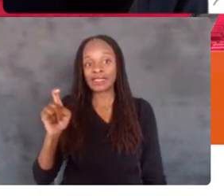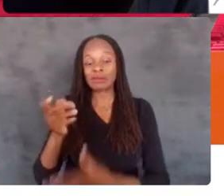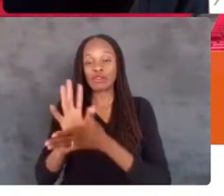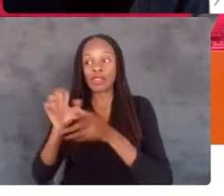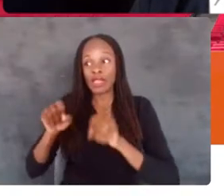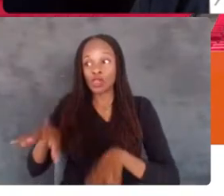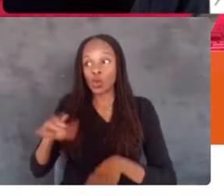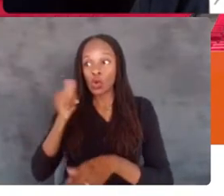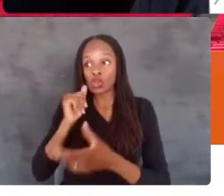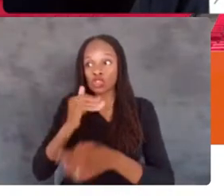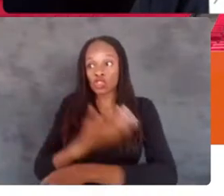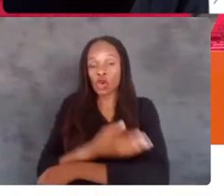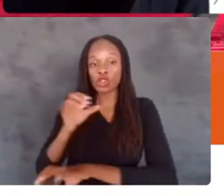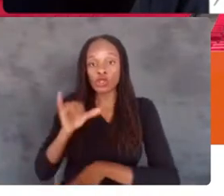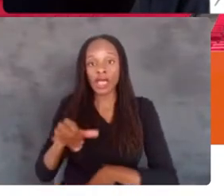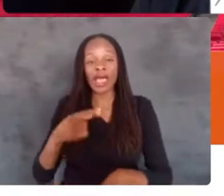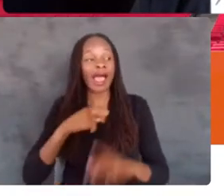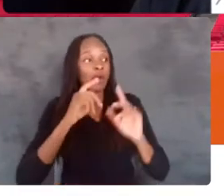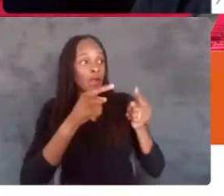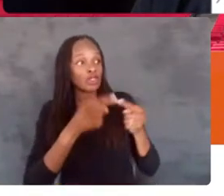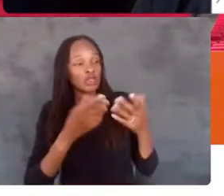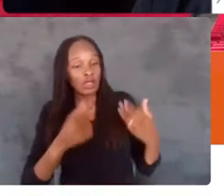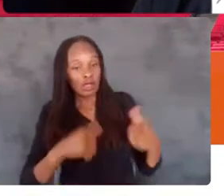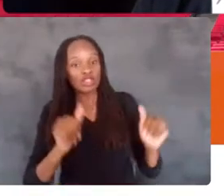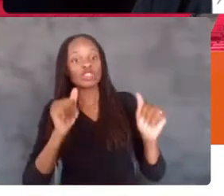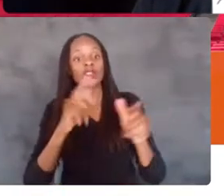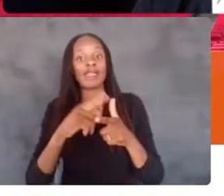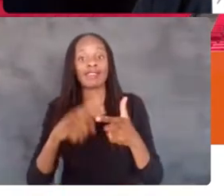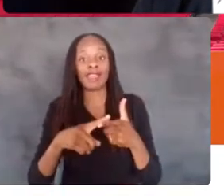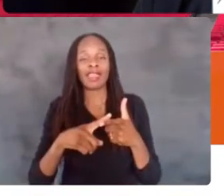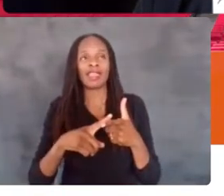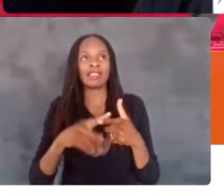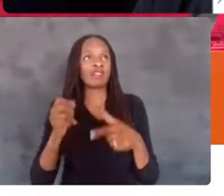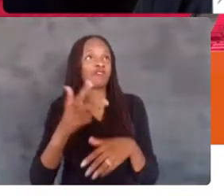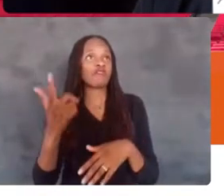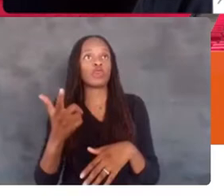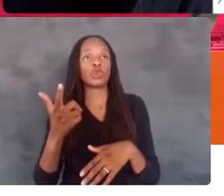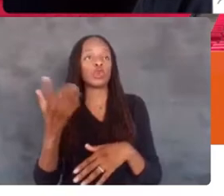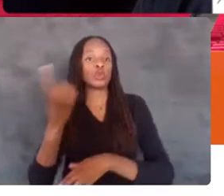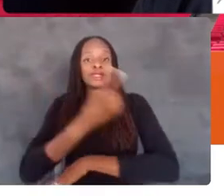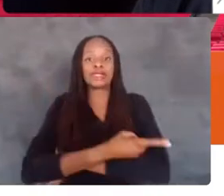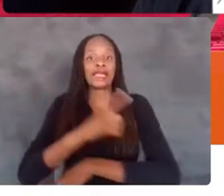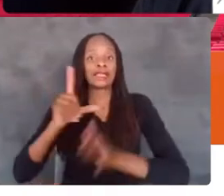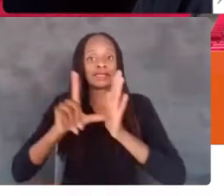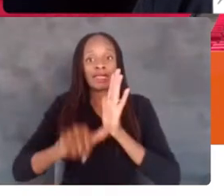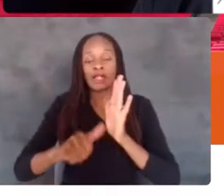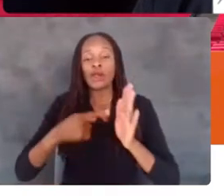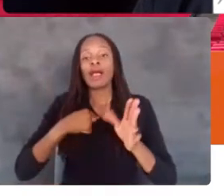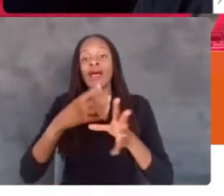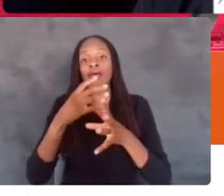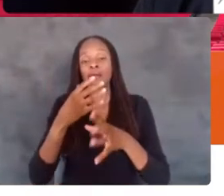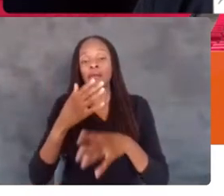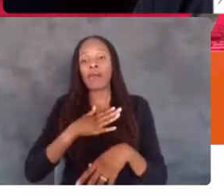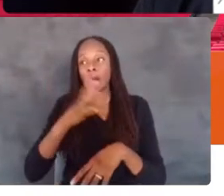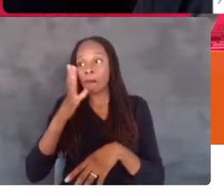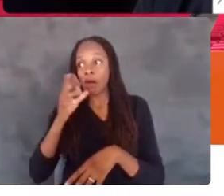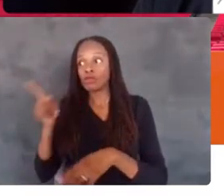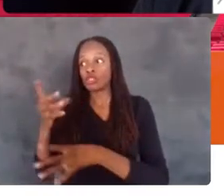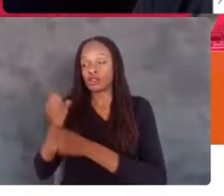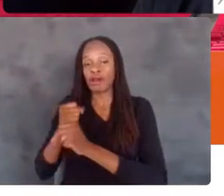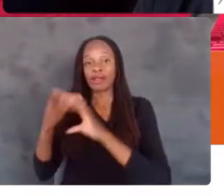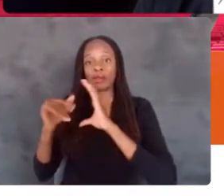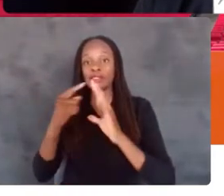And I went to the audition, and a few minutes or a few days later, I got a... Mom got an email saying,